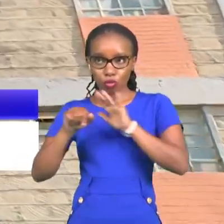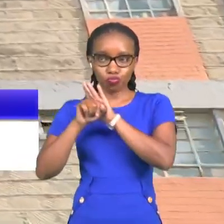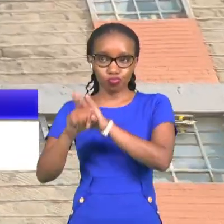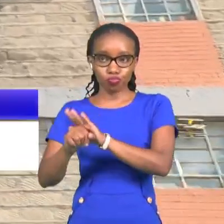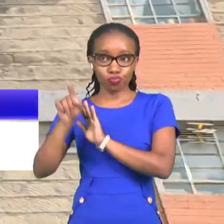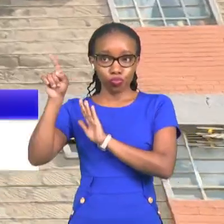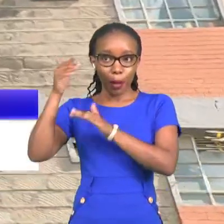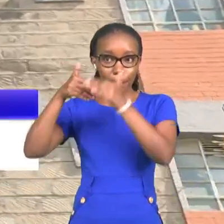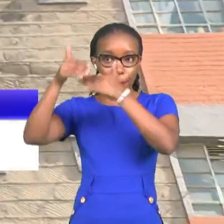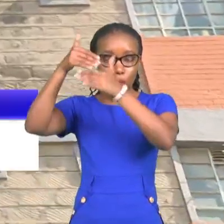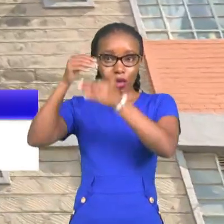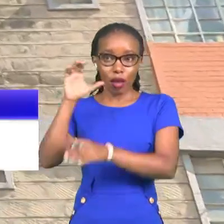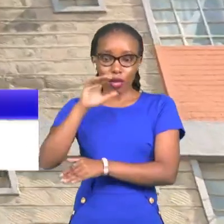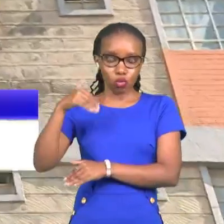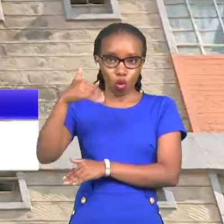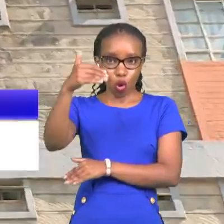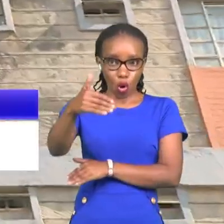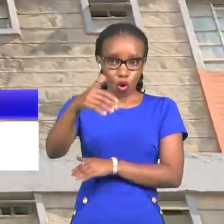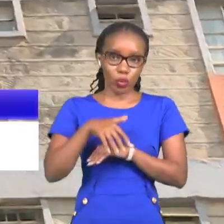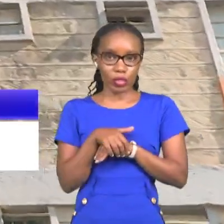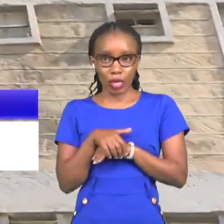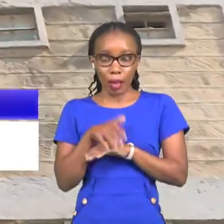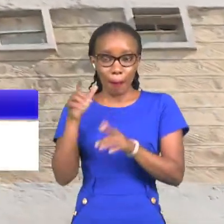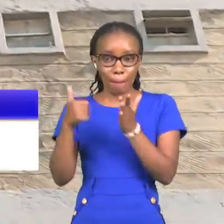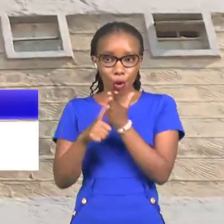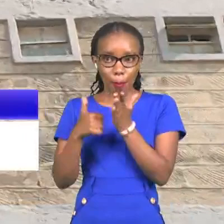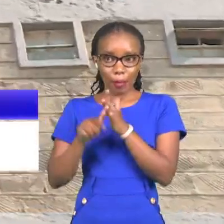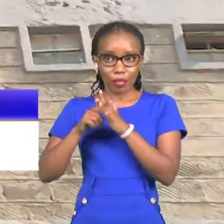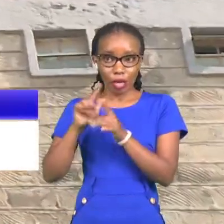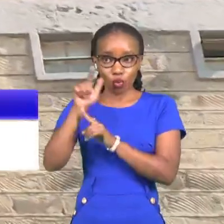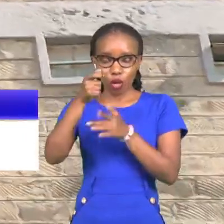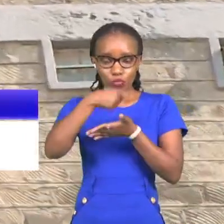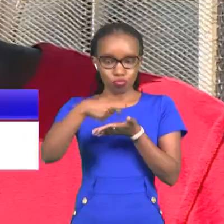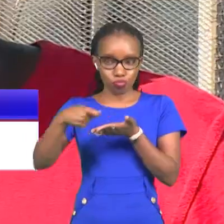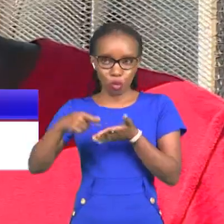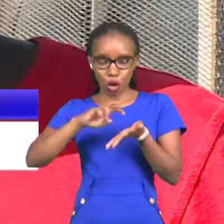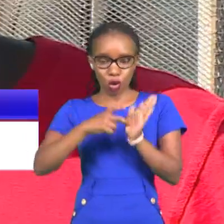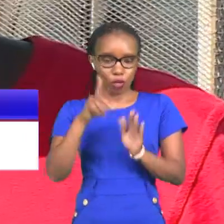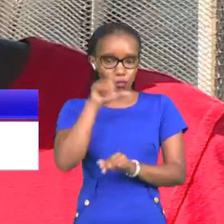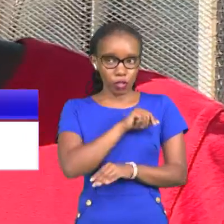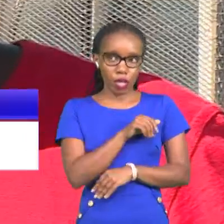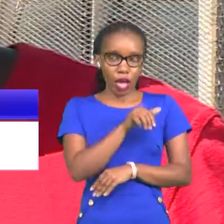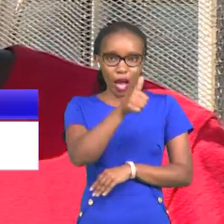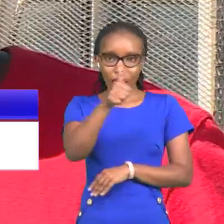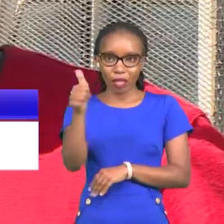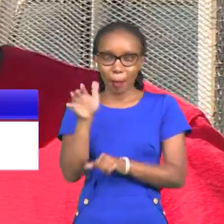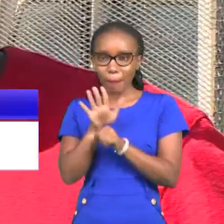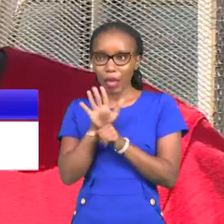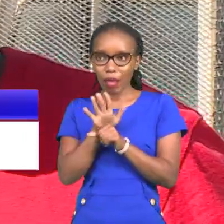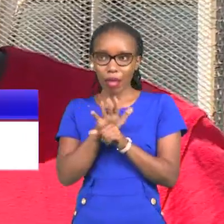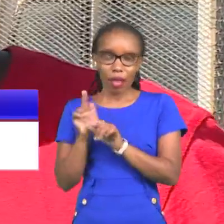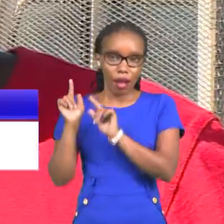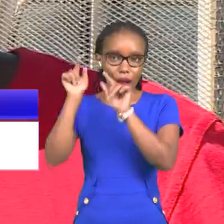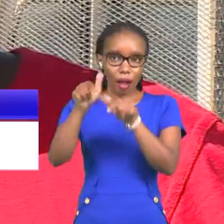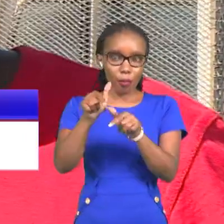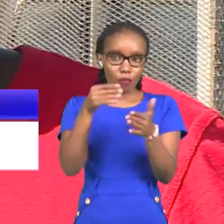plaza tenants are always don't fazed immediately they signed the tenancy agreement kuna kuna wengine wengi sana wamekua wakikujia